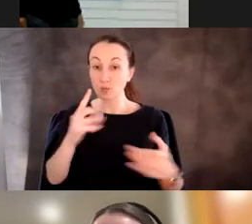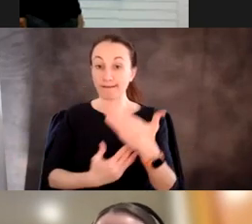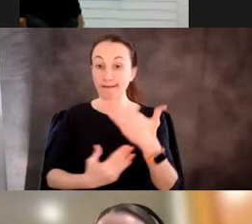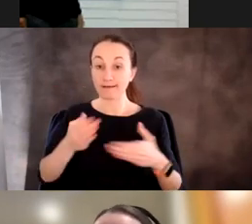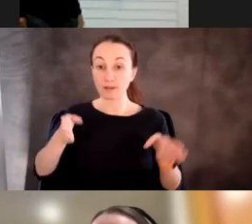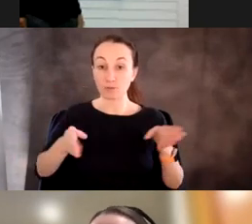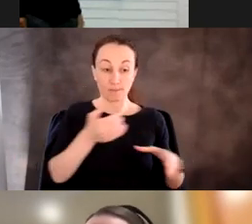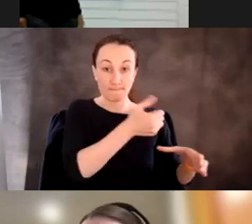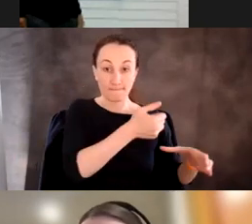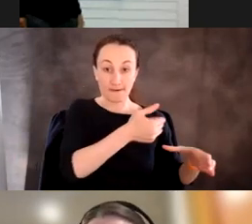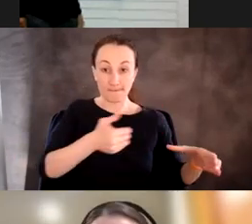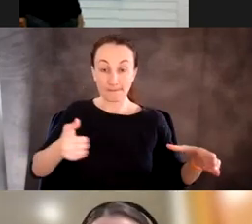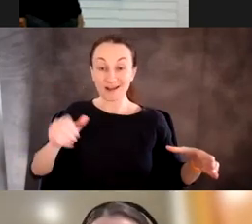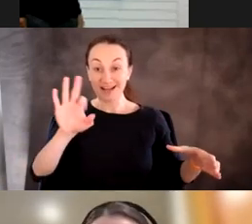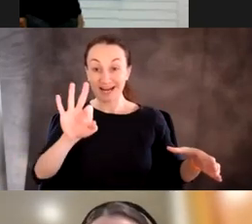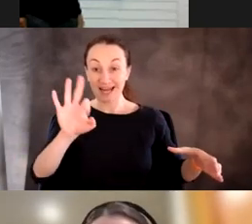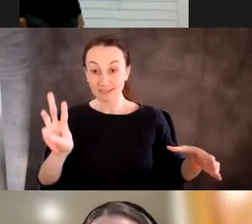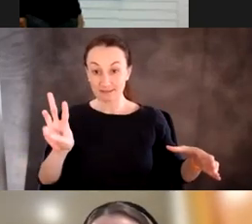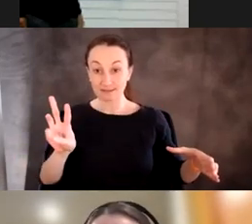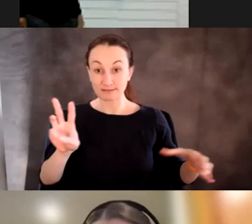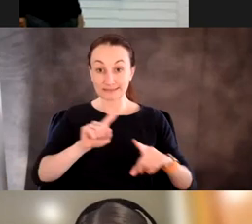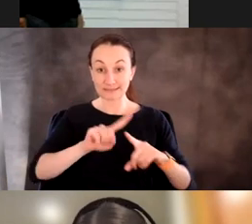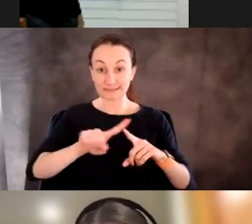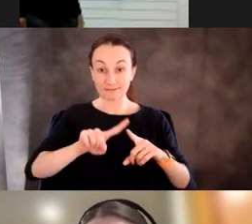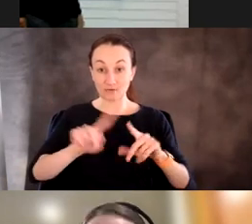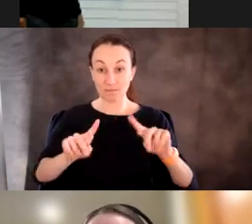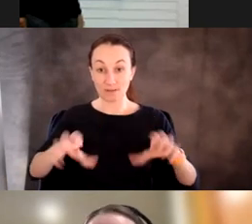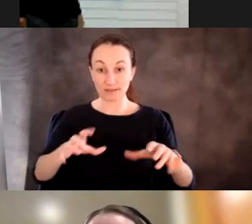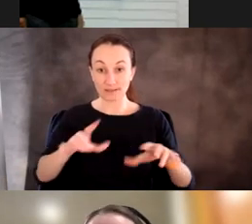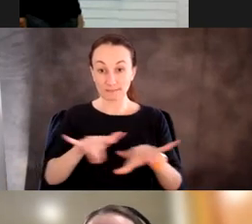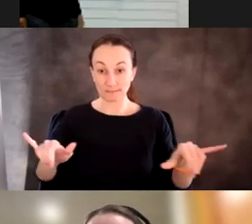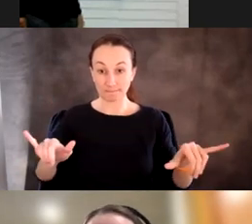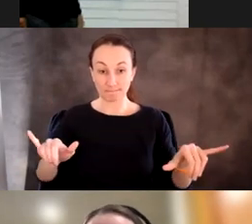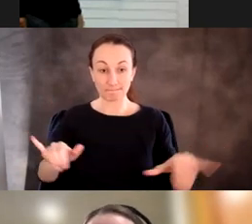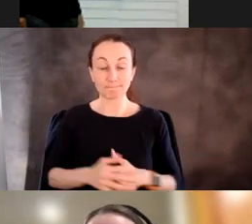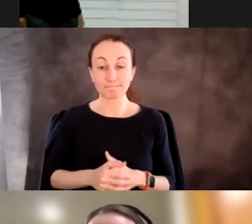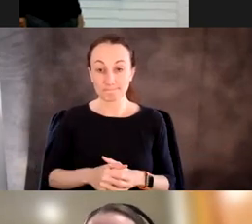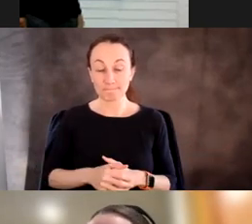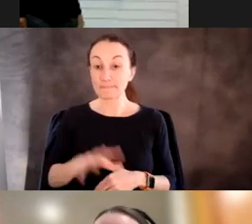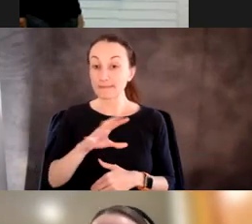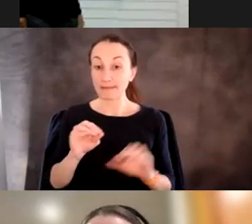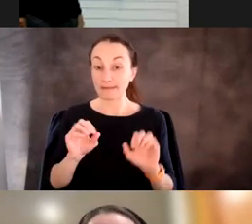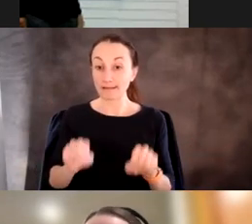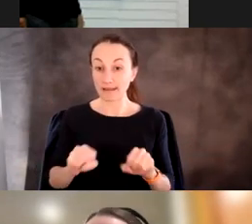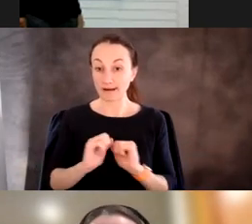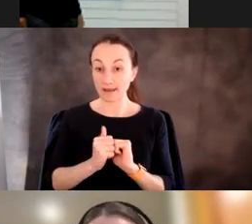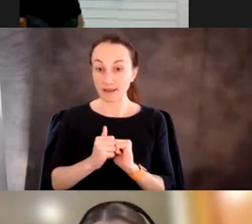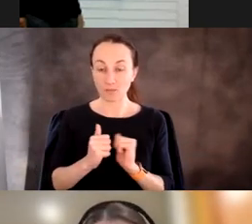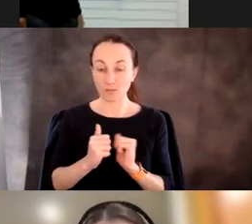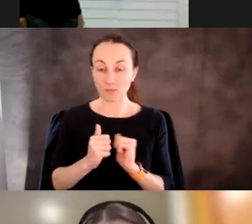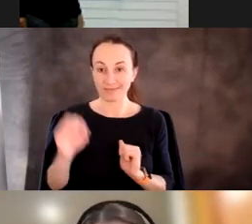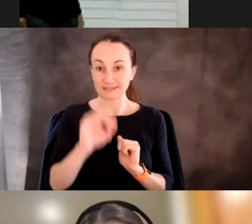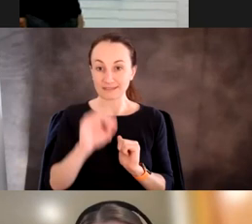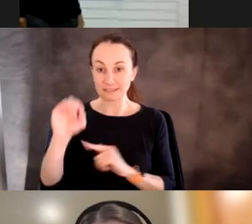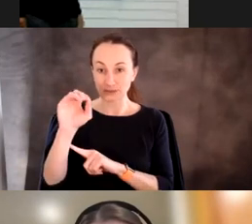96 independent evolving populations at once. And it's able to do so with zero